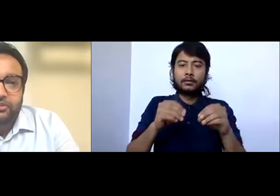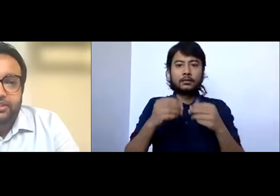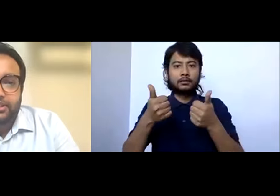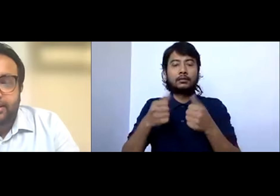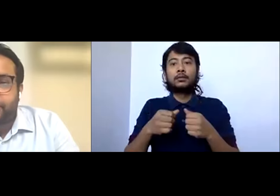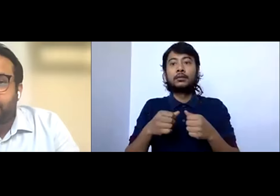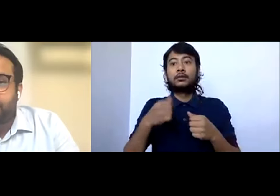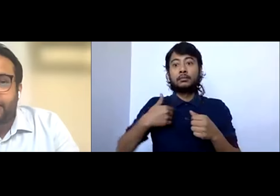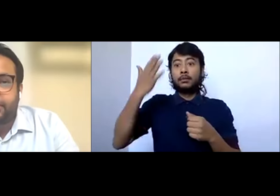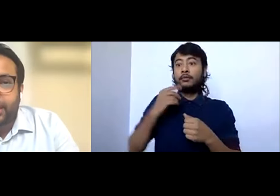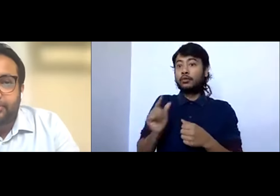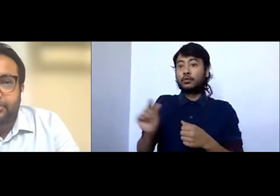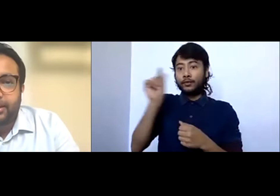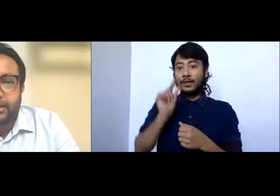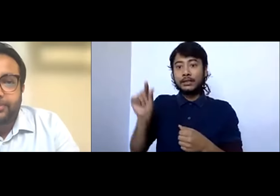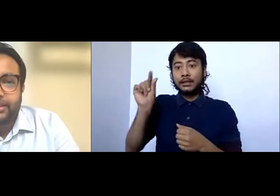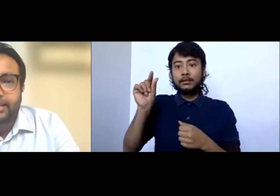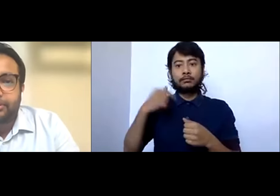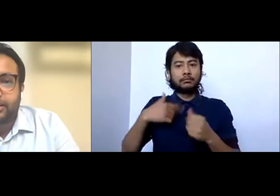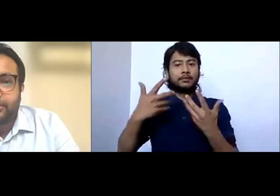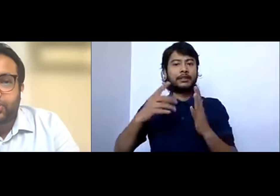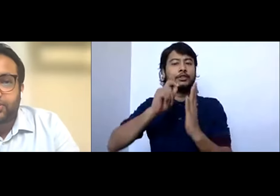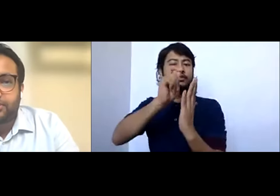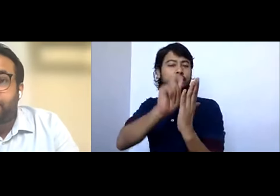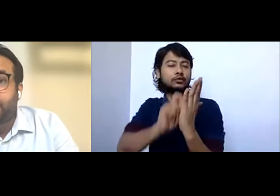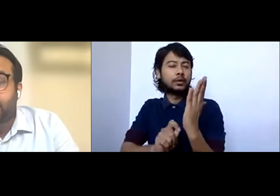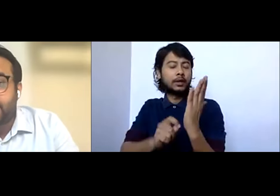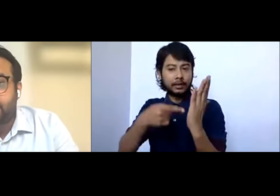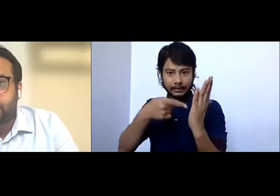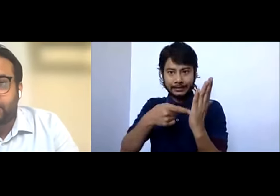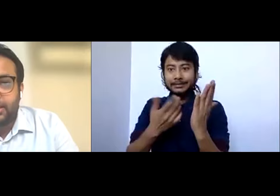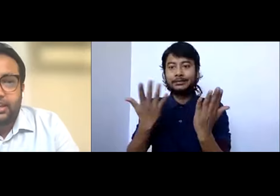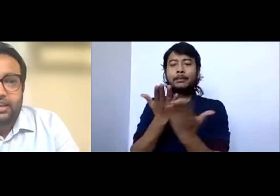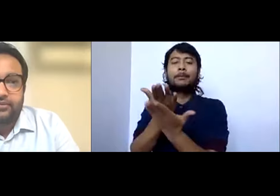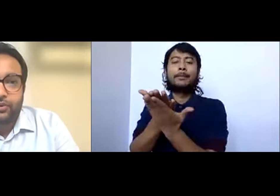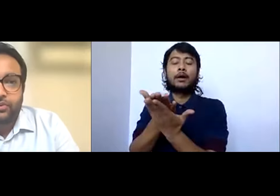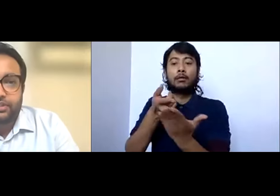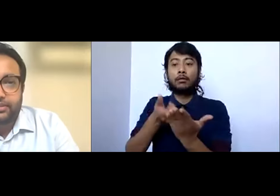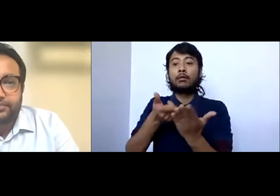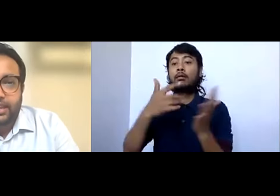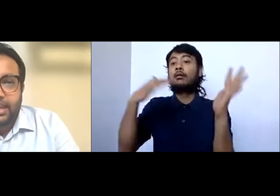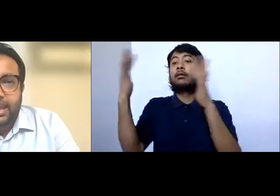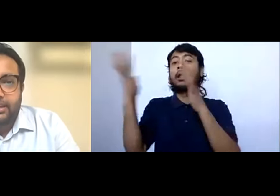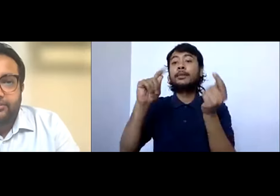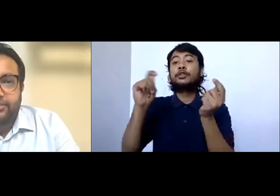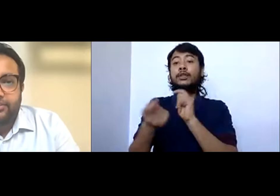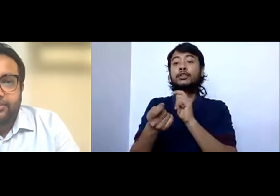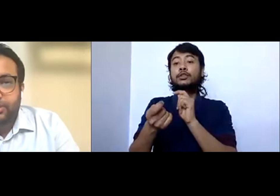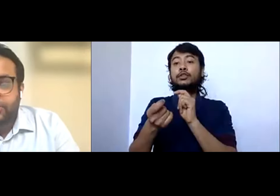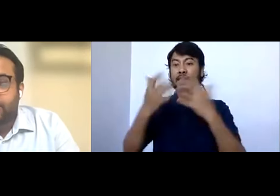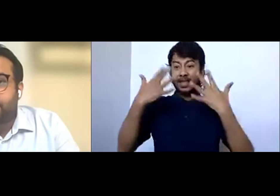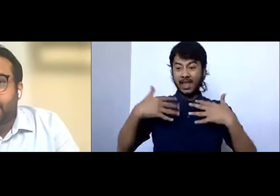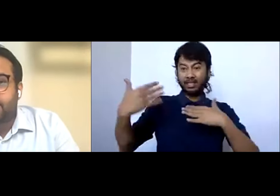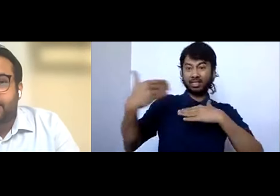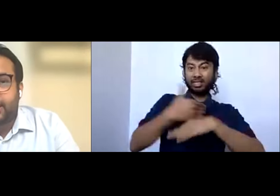was at the university, I wrote and presented a paper that examined climate change as a population health issue for New Zealand and evaluating